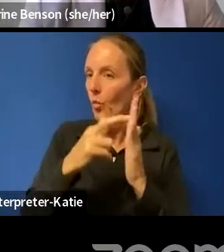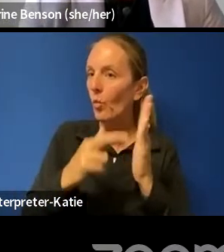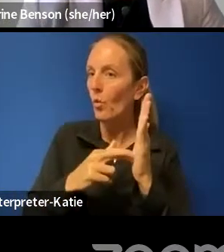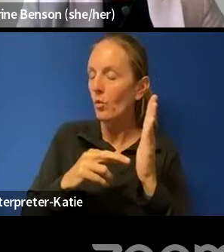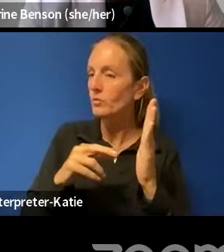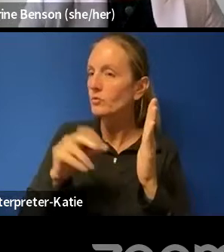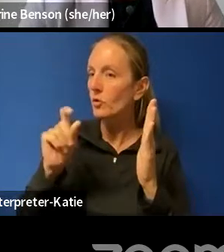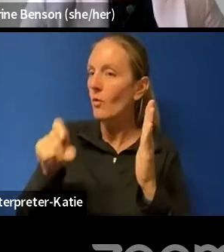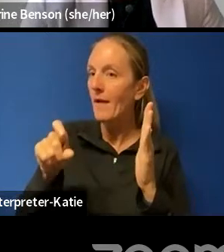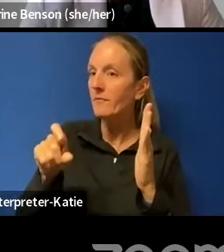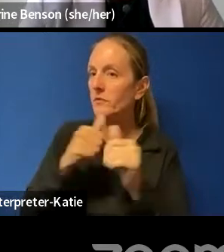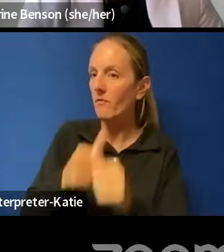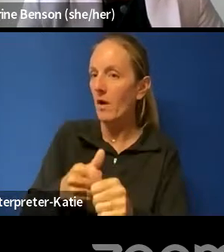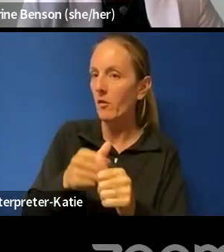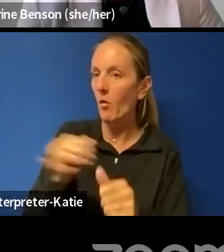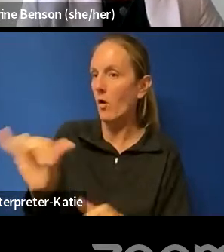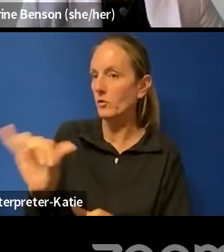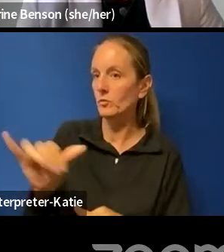but that would be my advice.